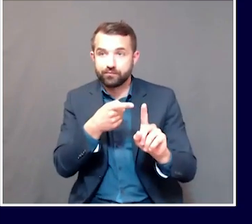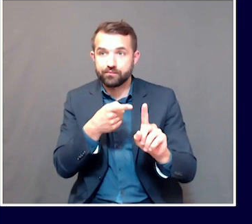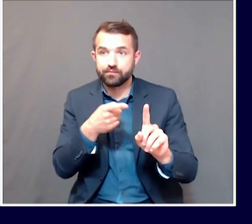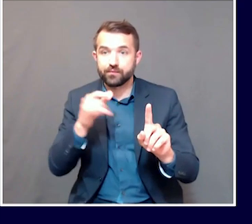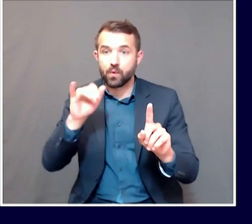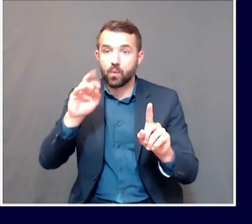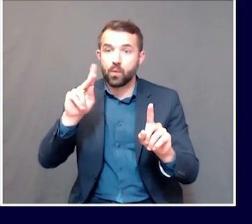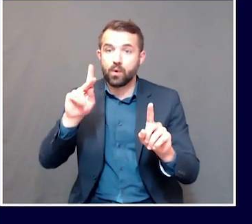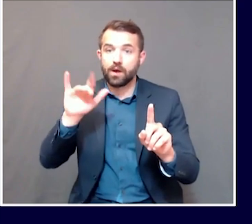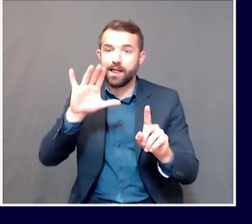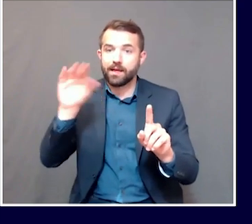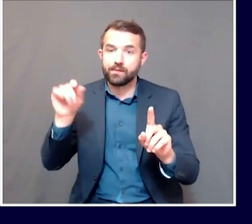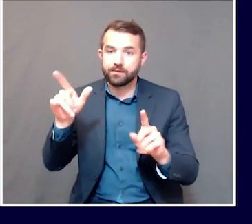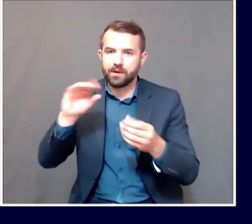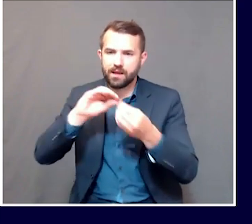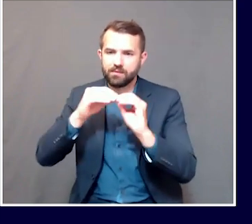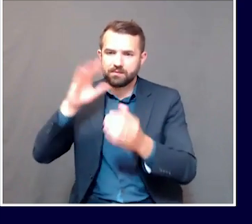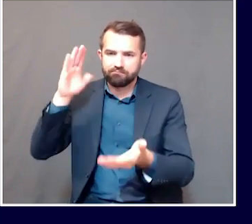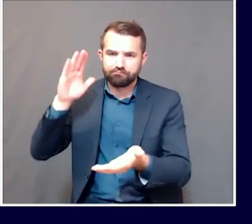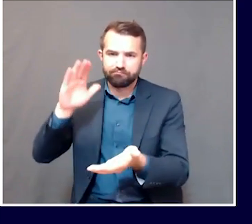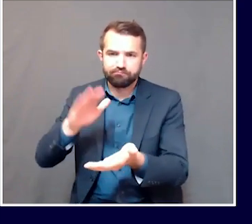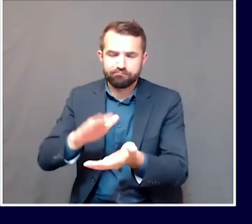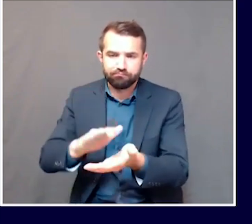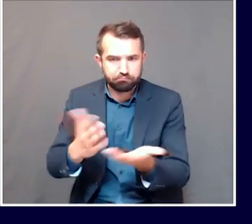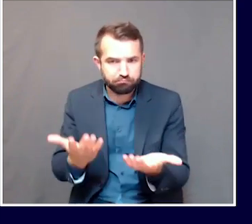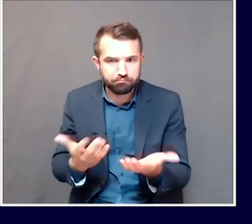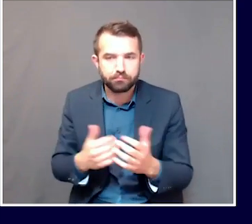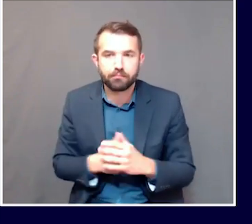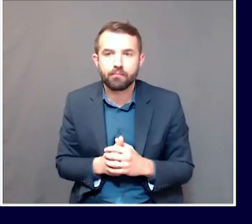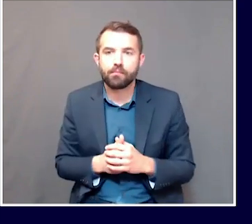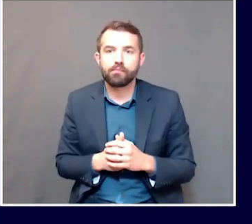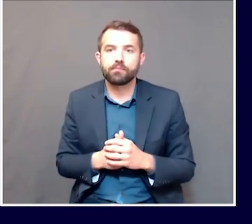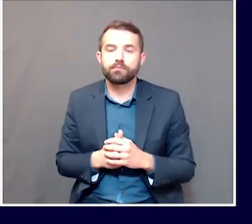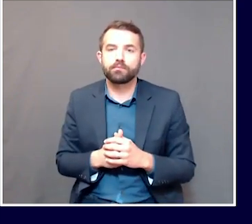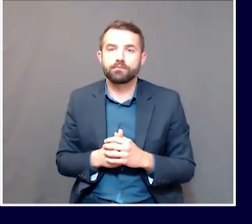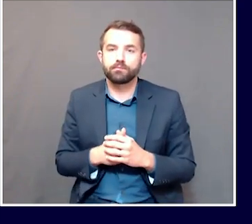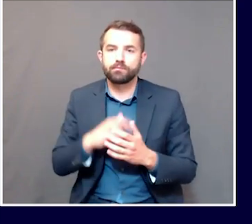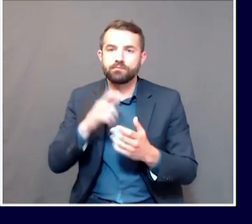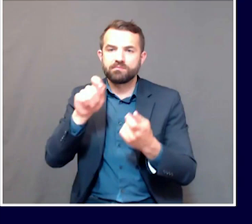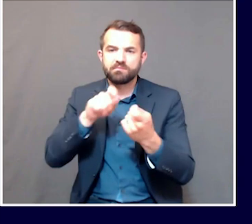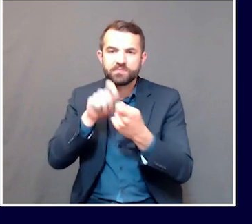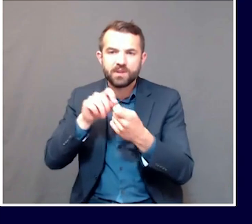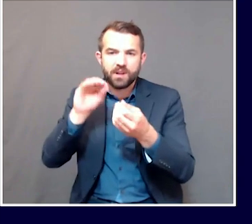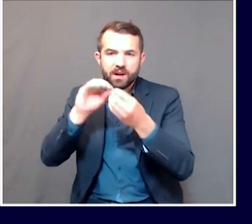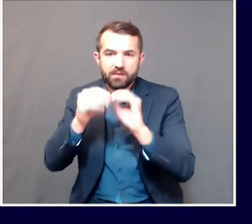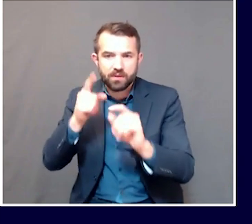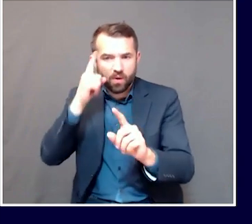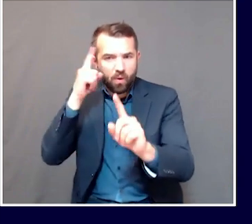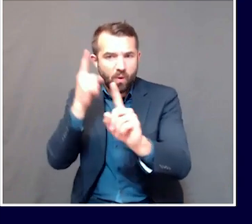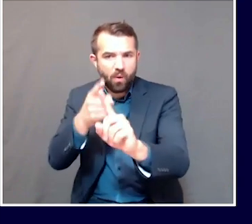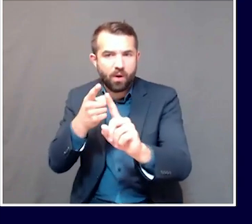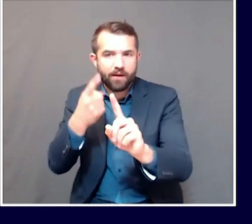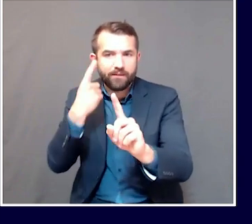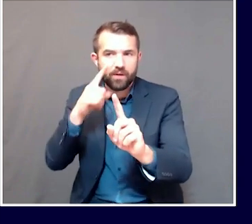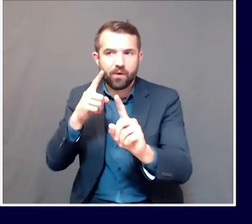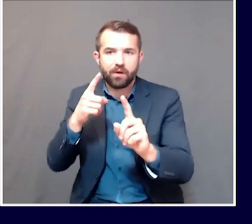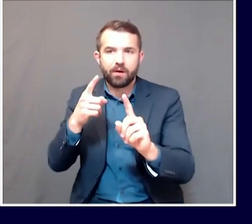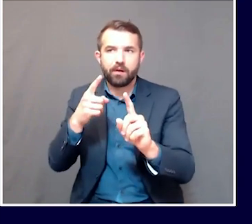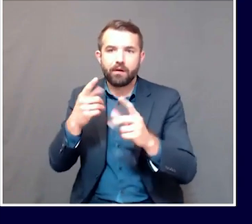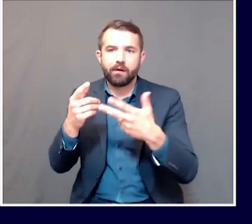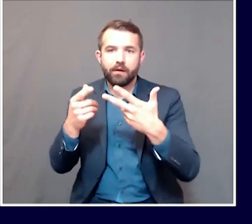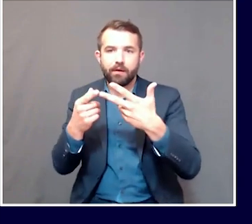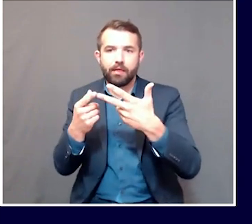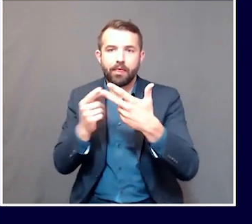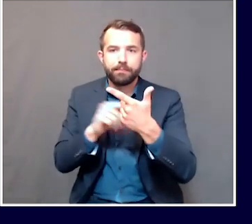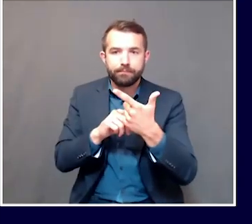recently. What is the threshold, or just how low do those numbers need to go to make it safe for businesses in those